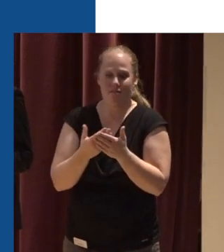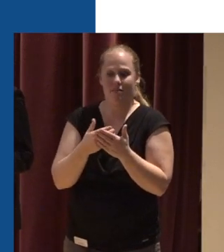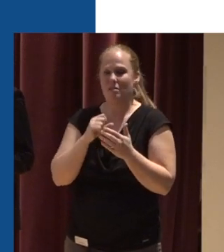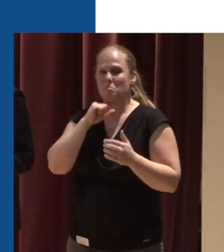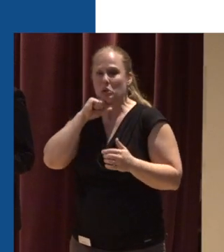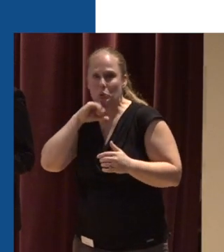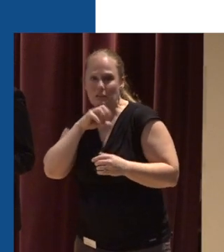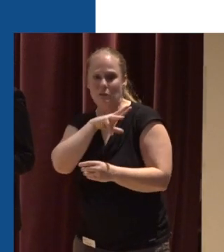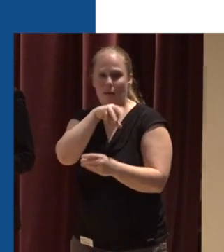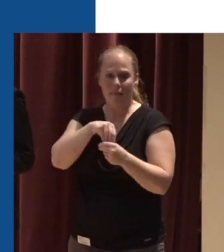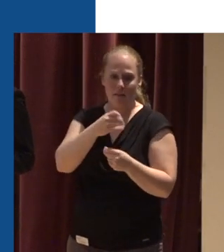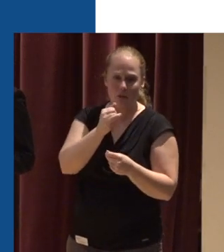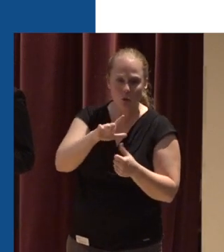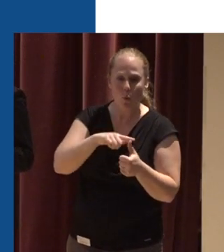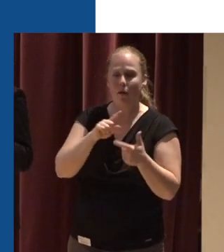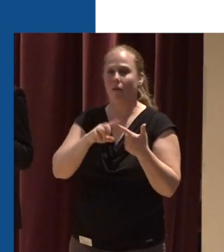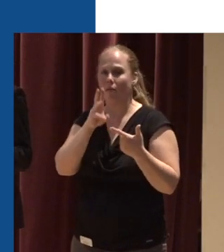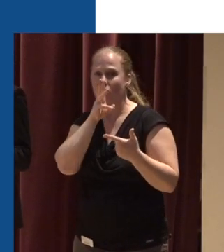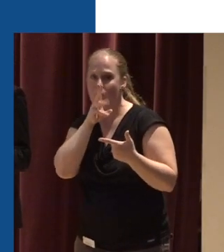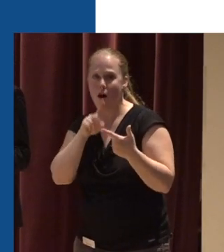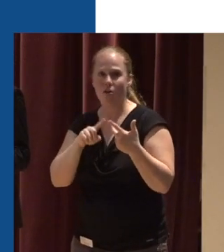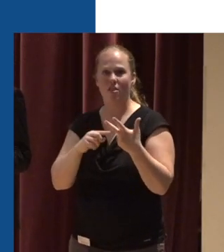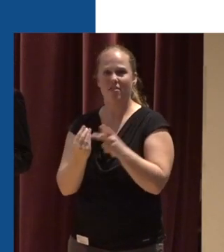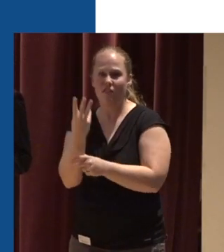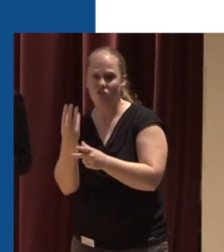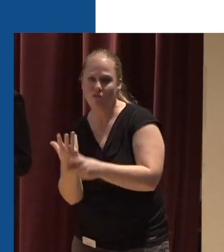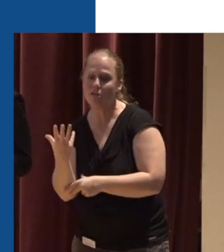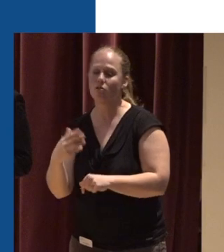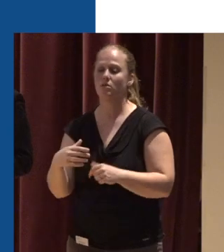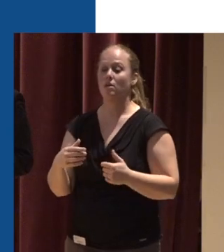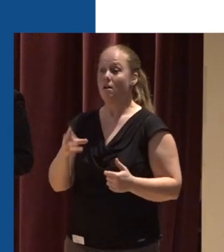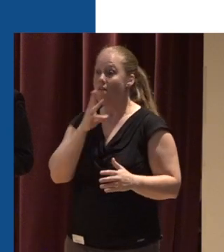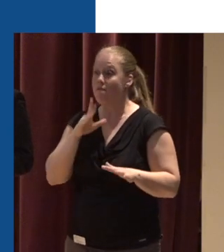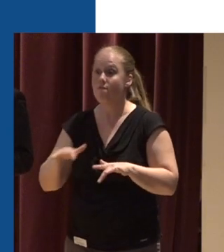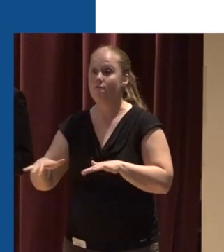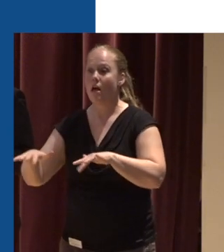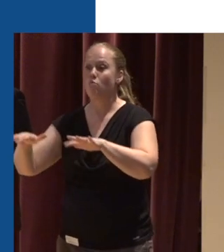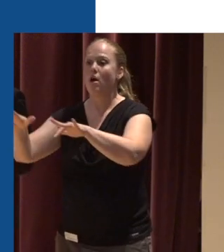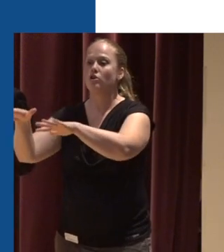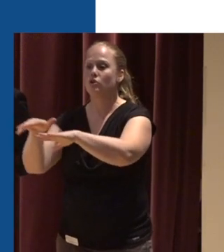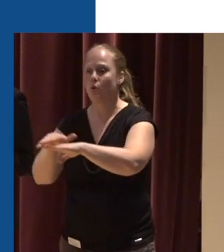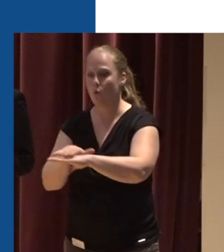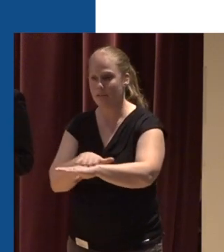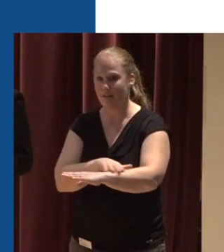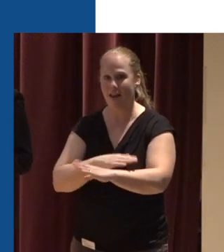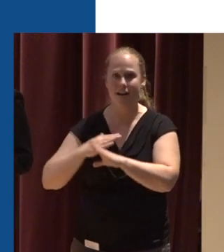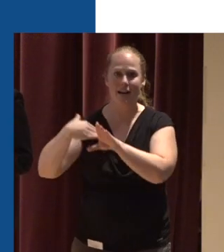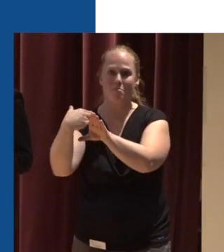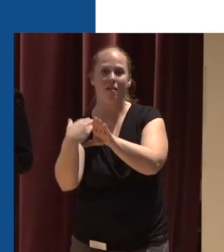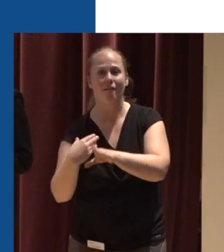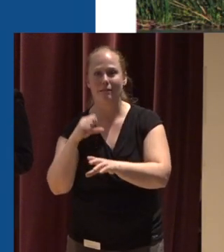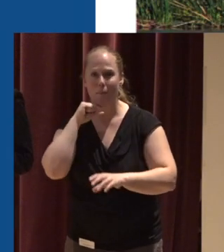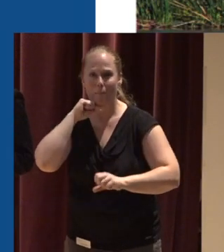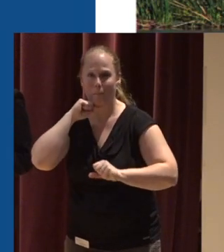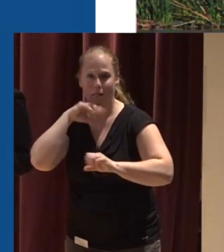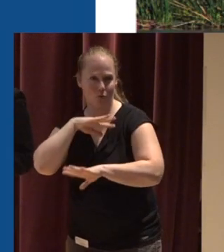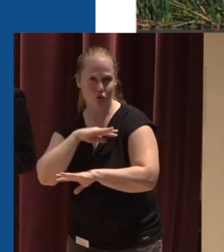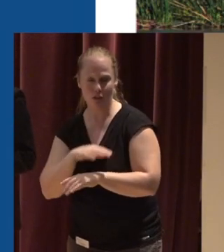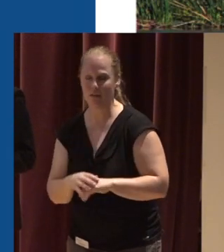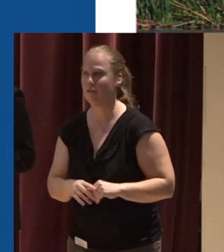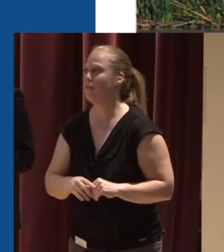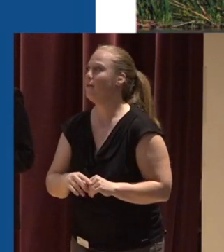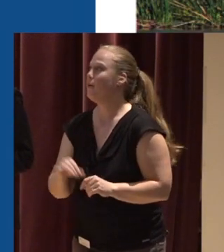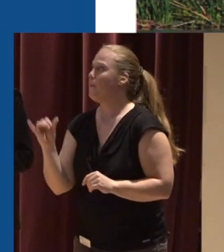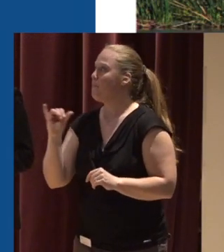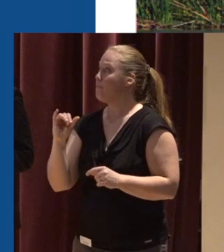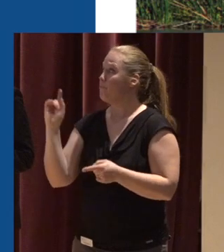in the soil, in the water They slow flood waters And they lock up pollution They help to